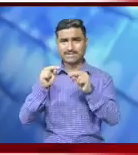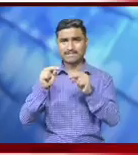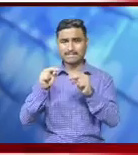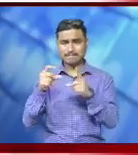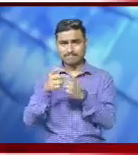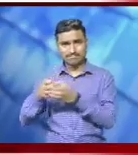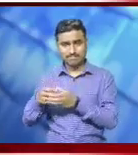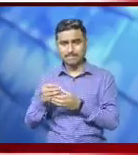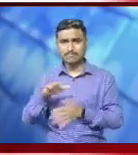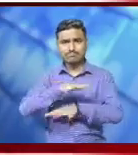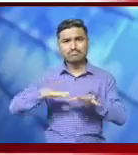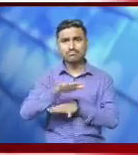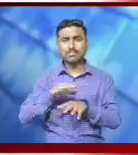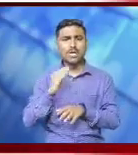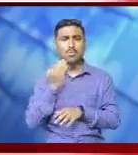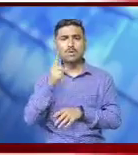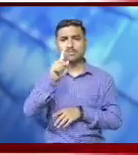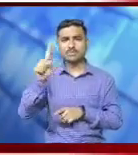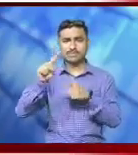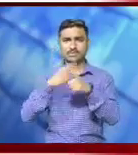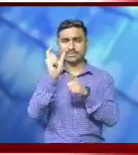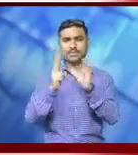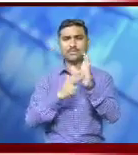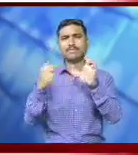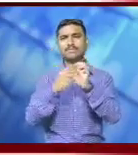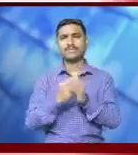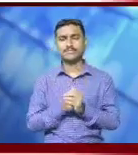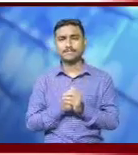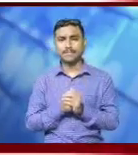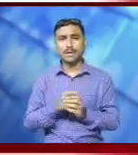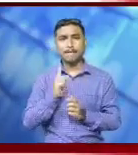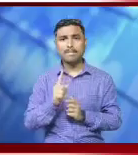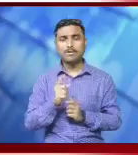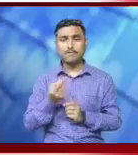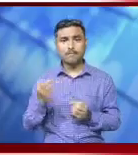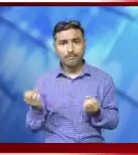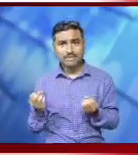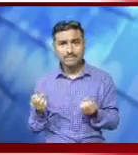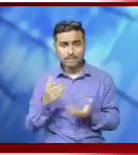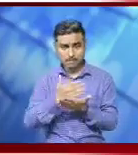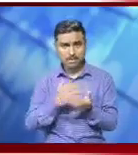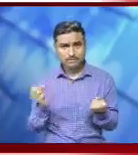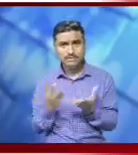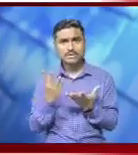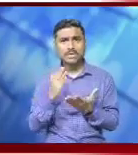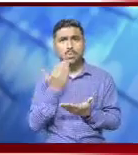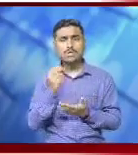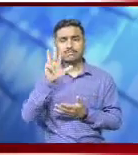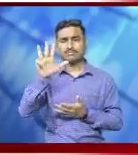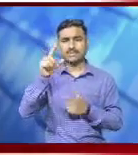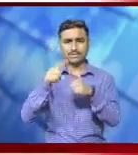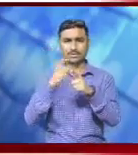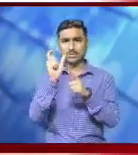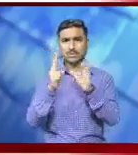Panchayati Raj Karfiktar, which ended on 11th June. The training program inaugurated on